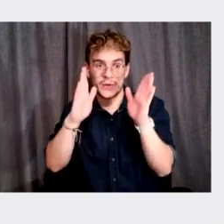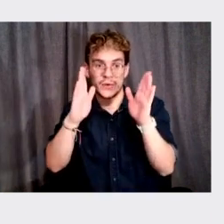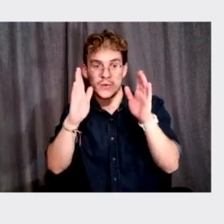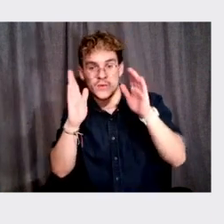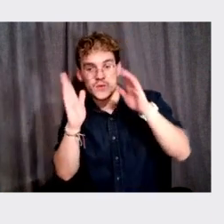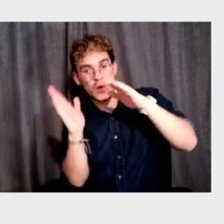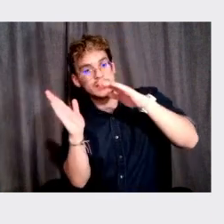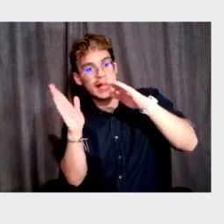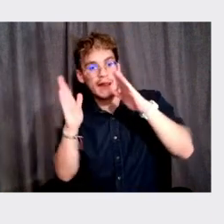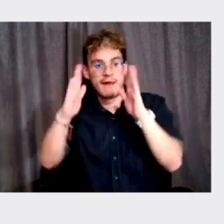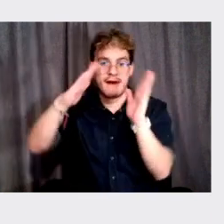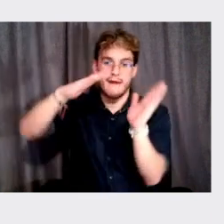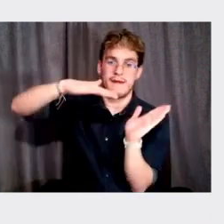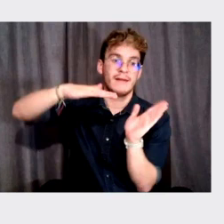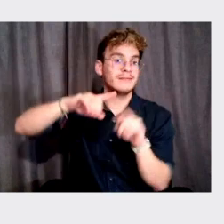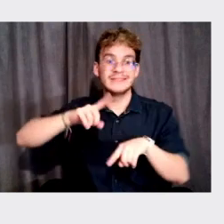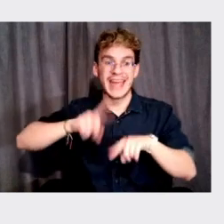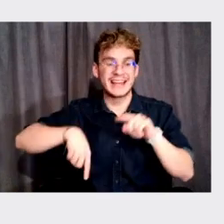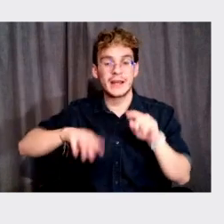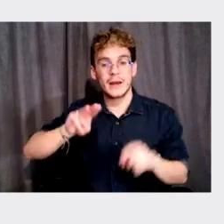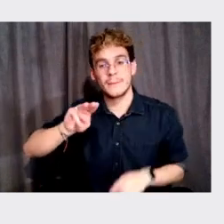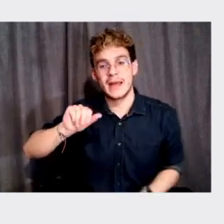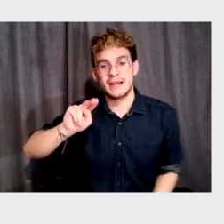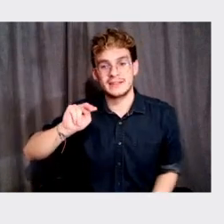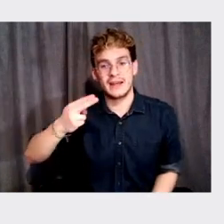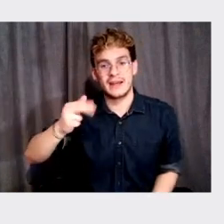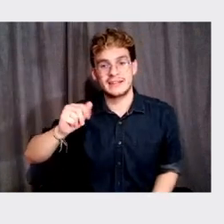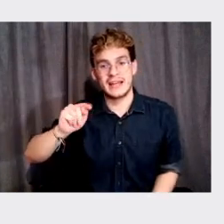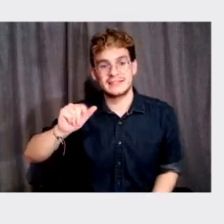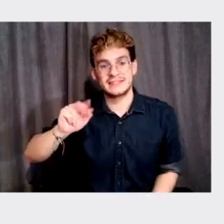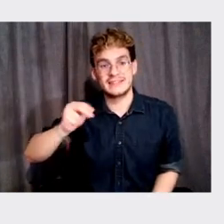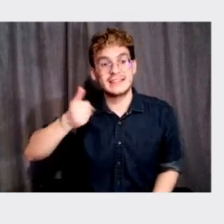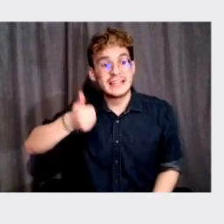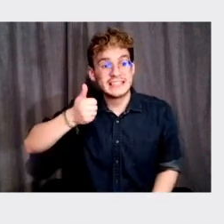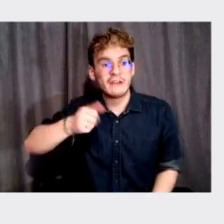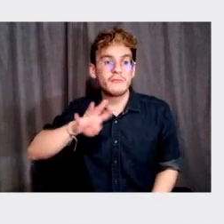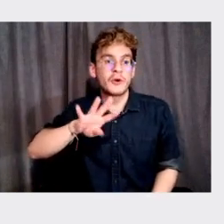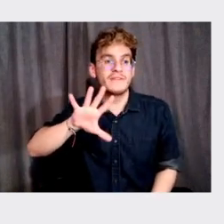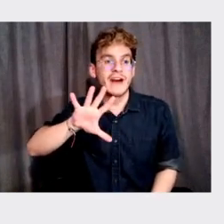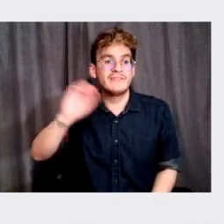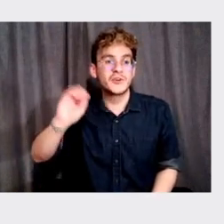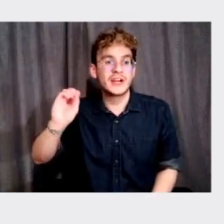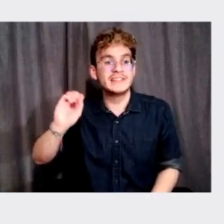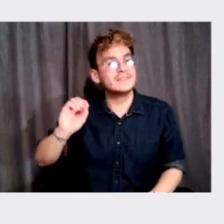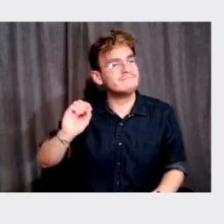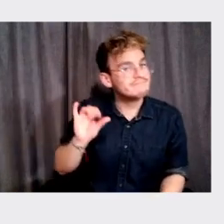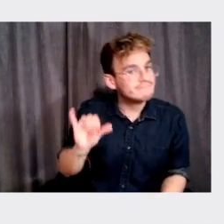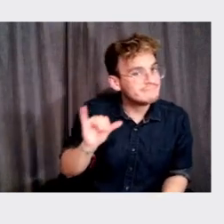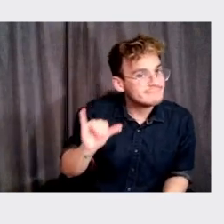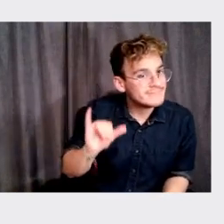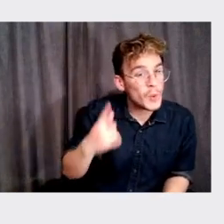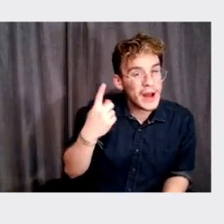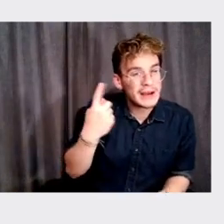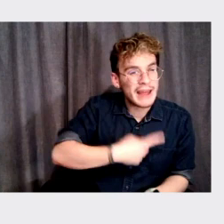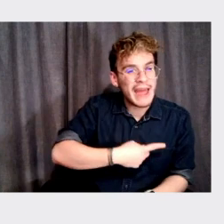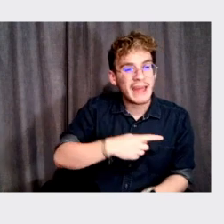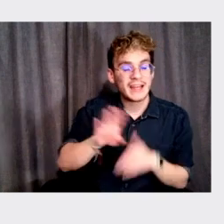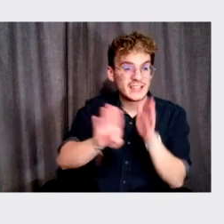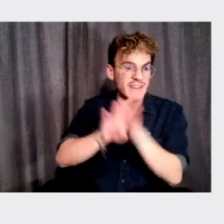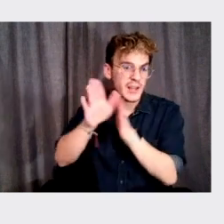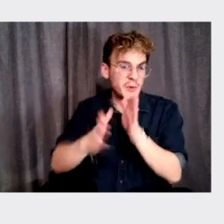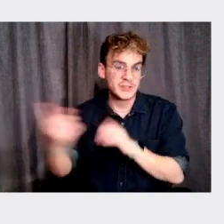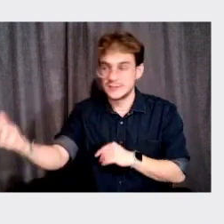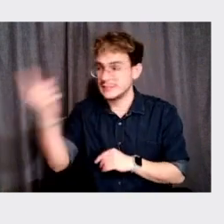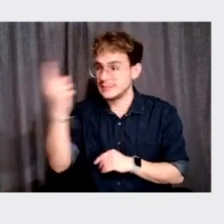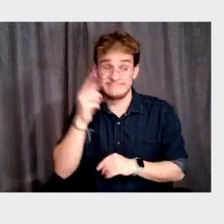city, Manhattan to be 90 degrees. Manhattan is kind of 45 like this. And I remember, you know, one day the developers came